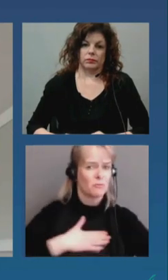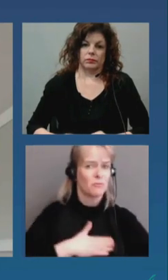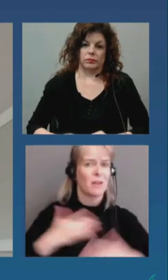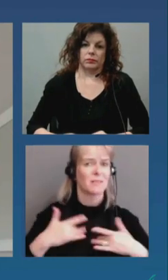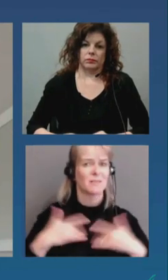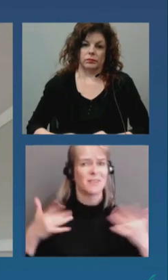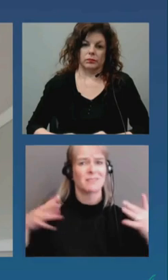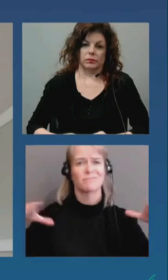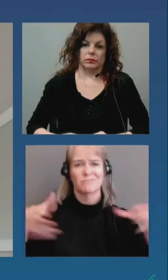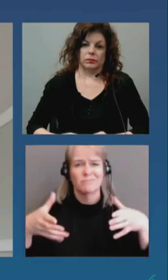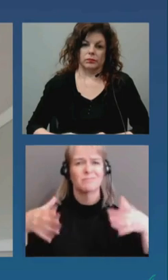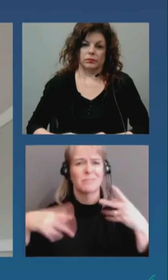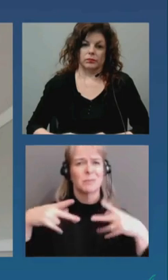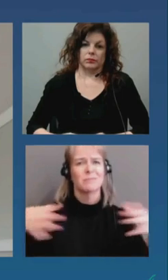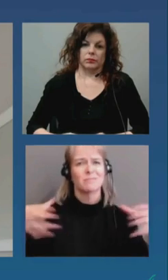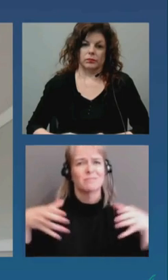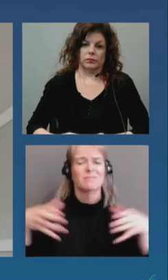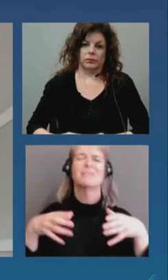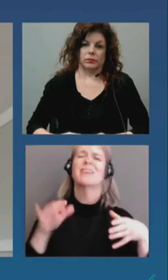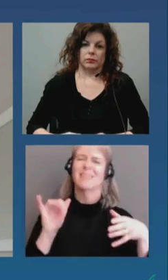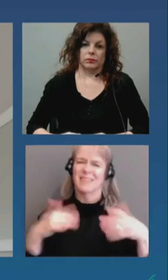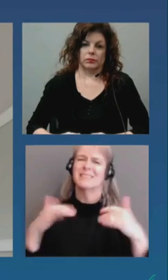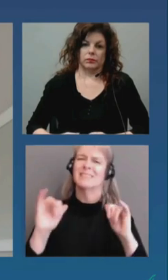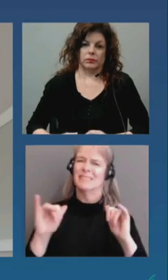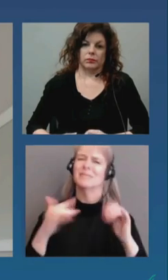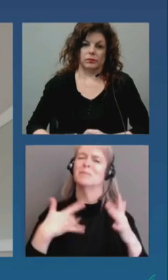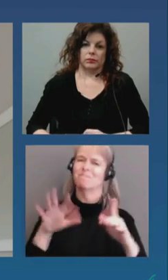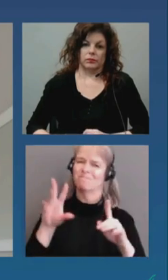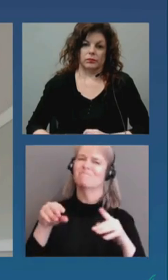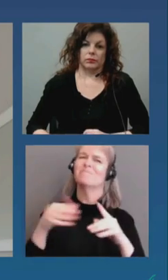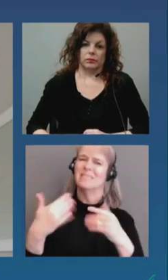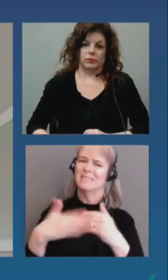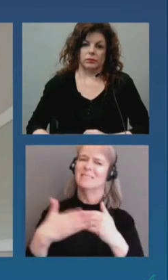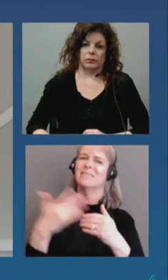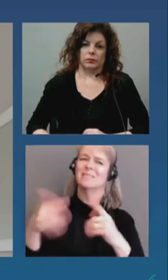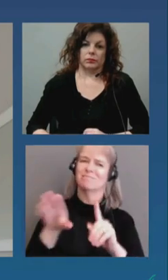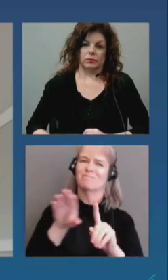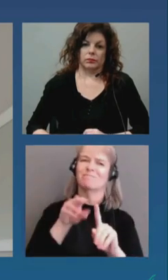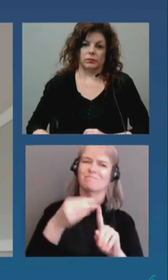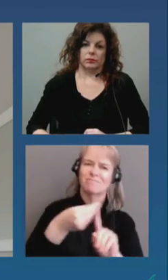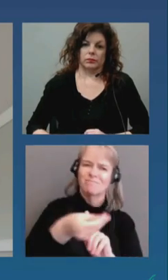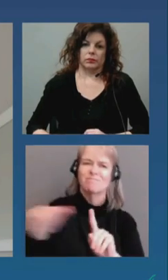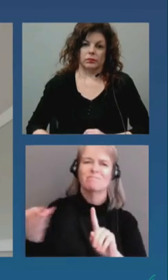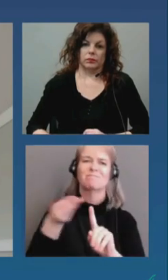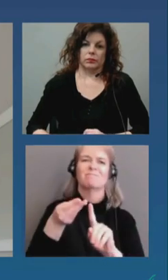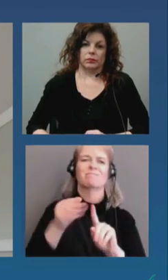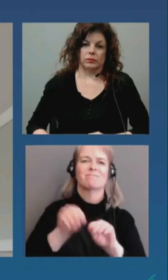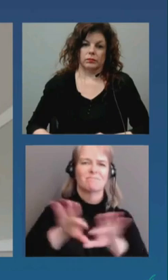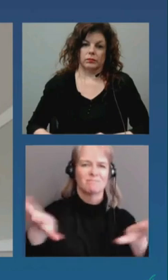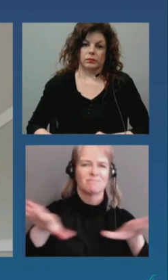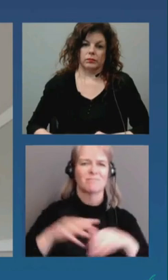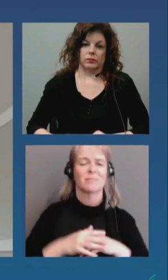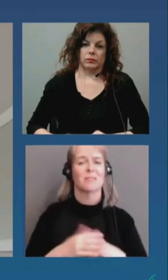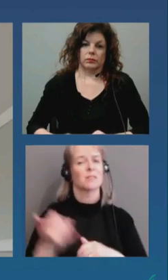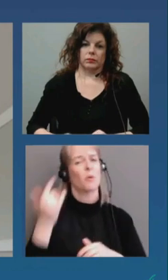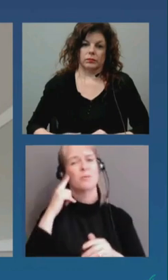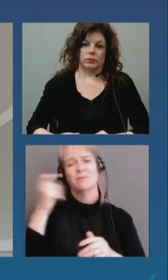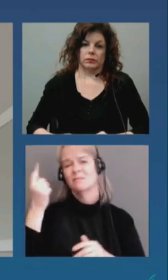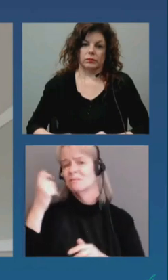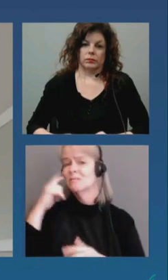So at this point, under provincial regulation, people who can work from home must work from home.